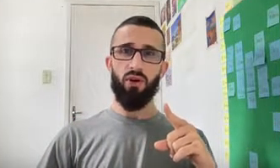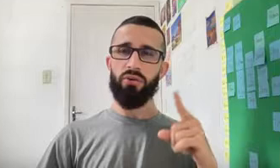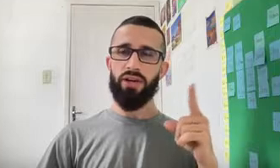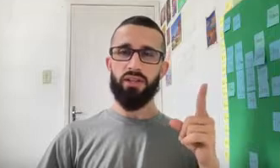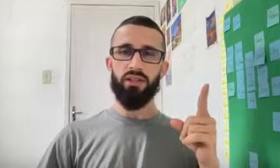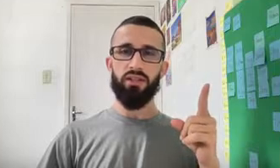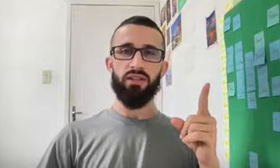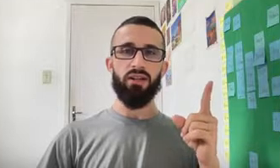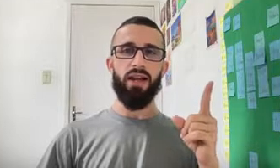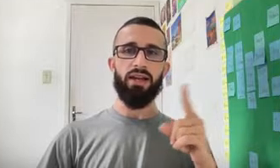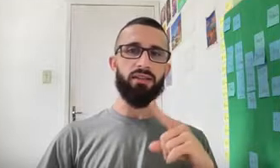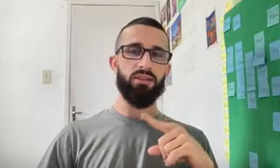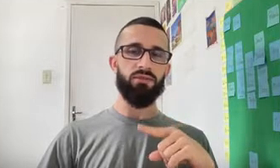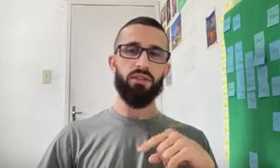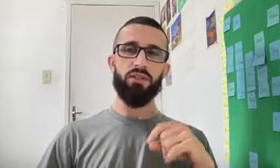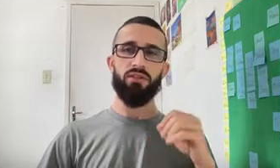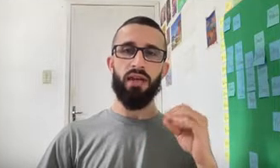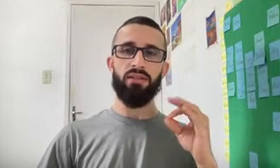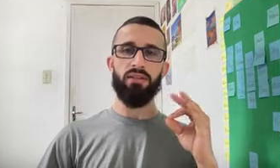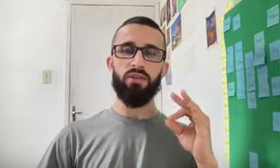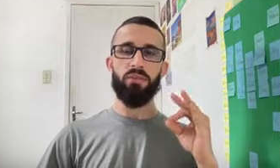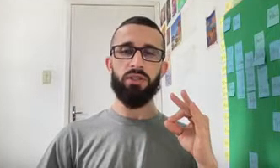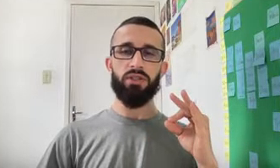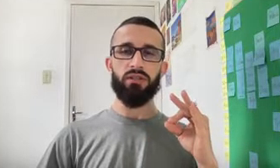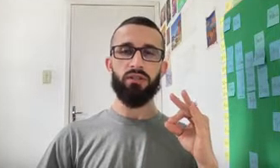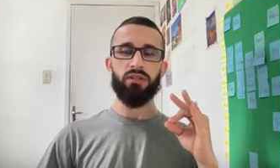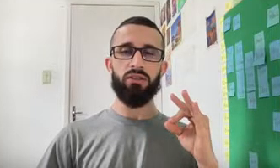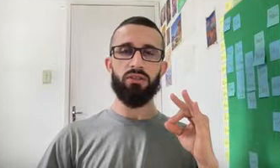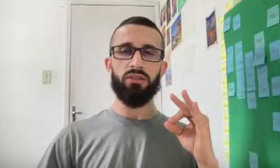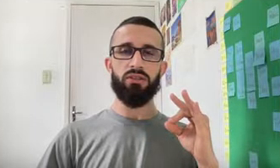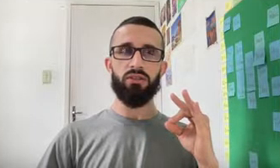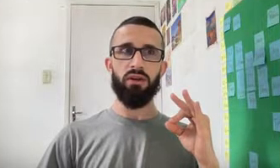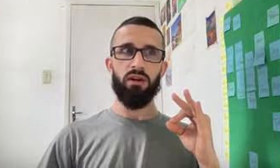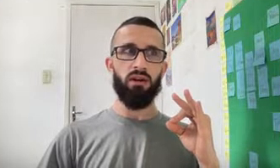Already Like This Vídeo And This Means